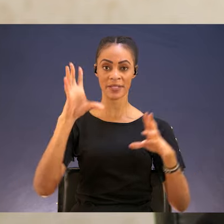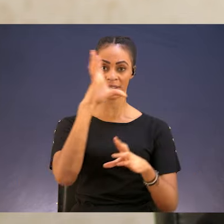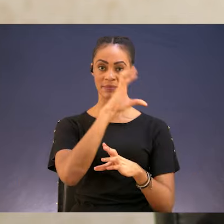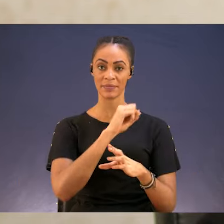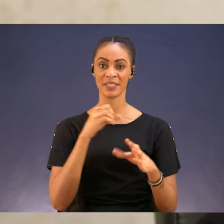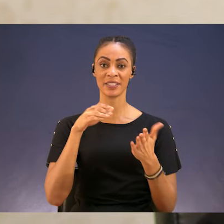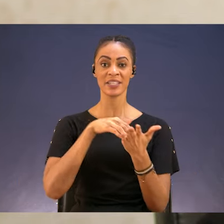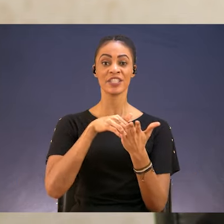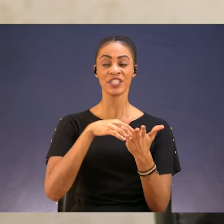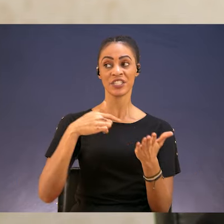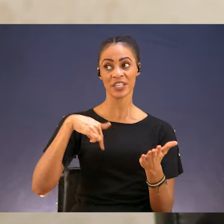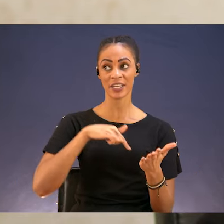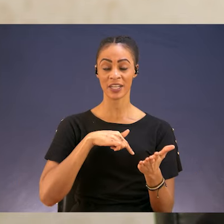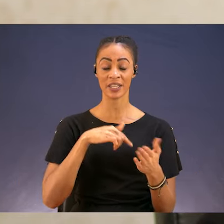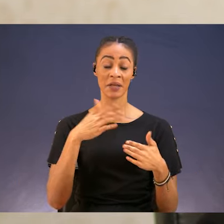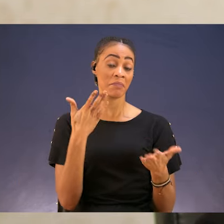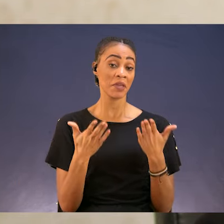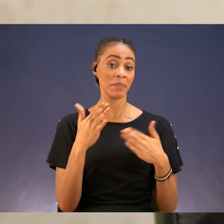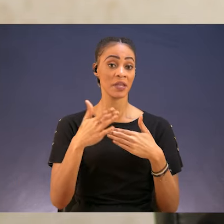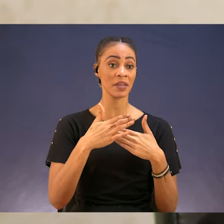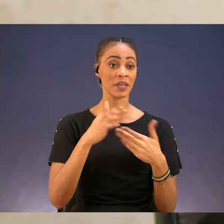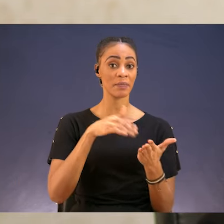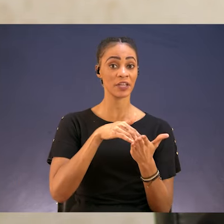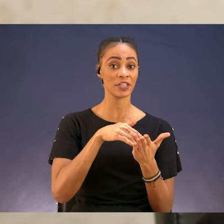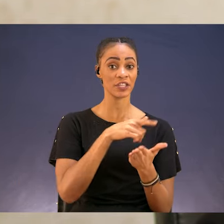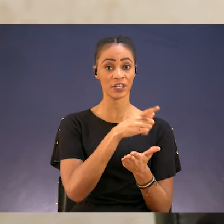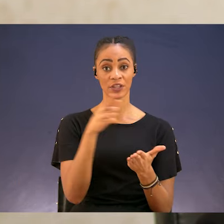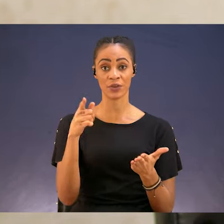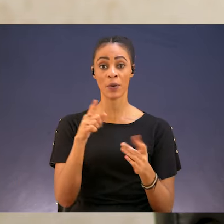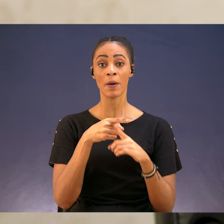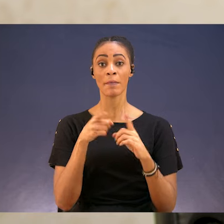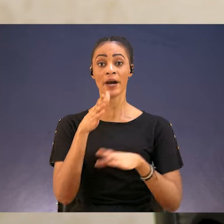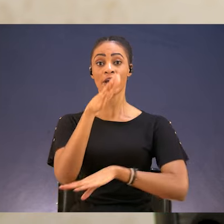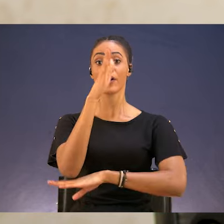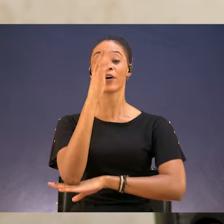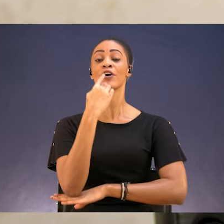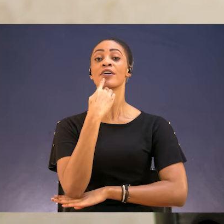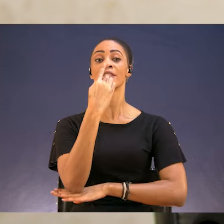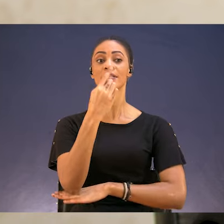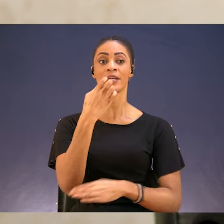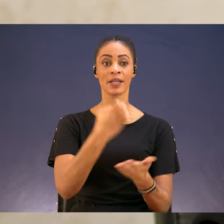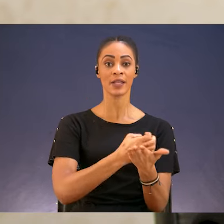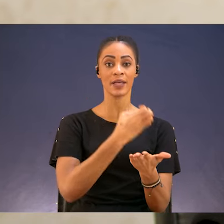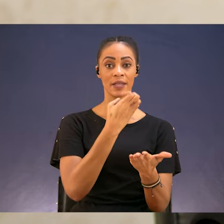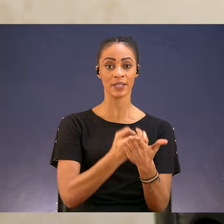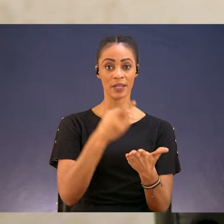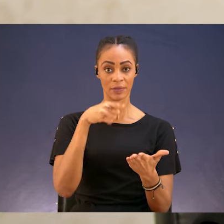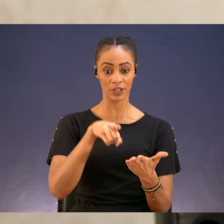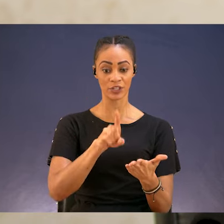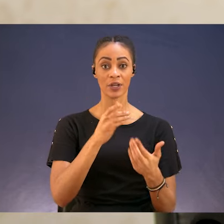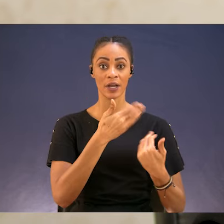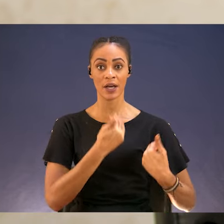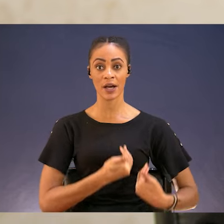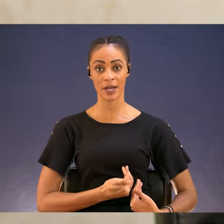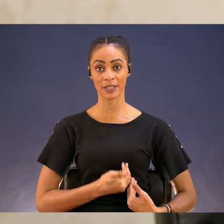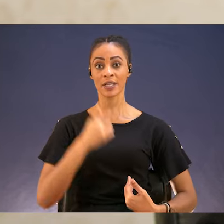peace is shaking us, maybe your neighbor is shaking you but God is telling us establish your hearts for the coming